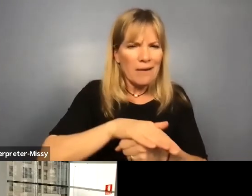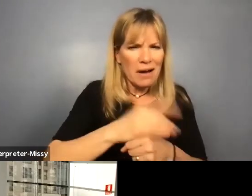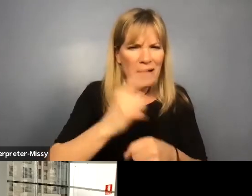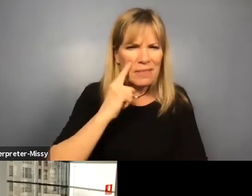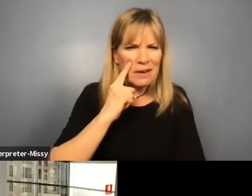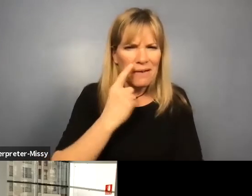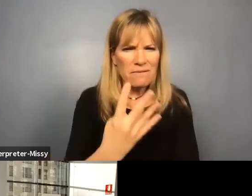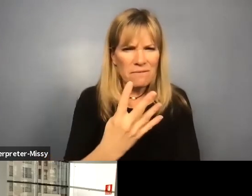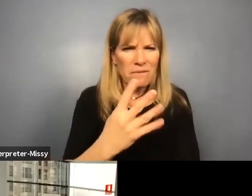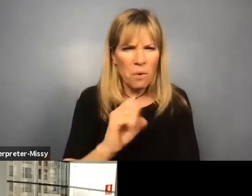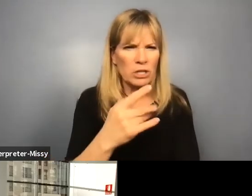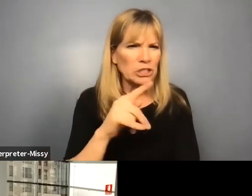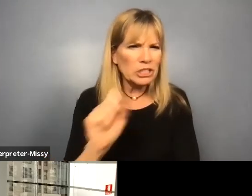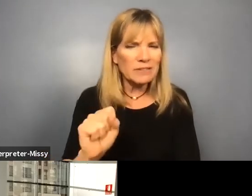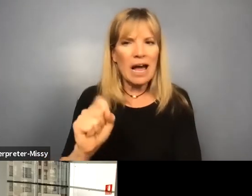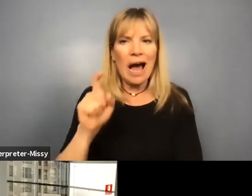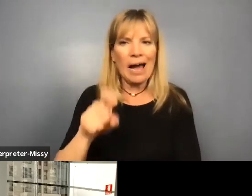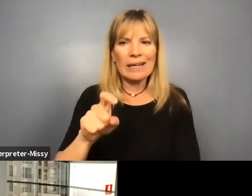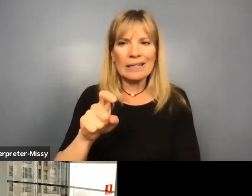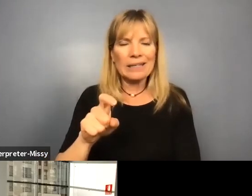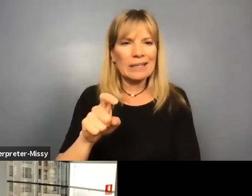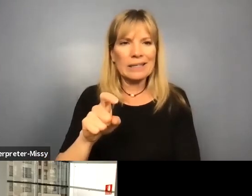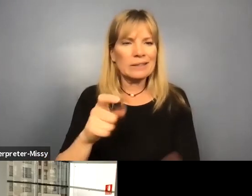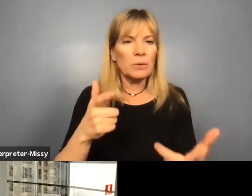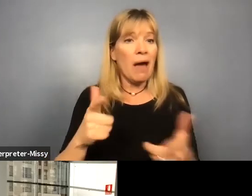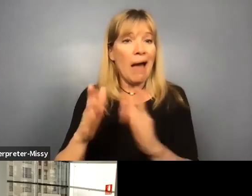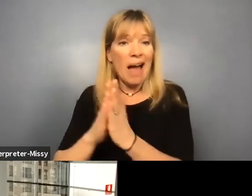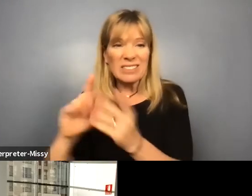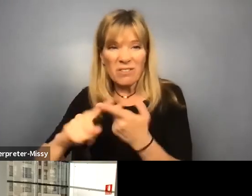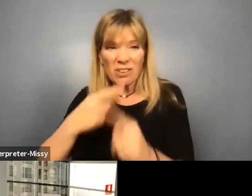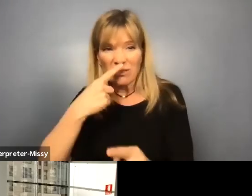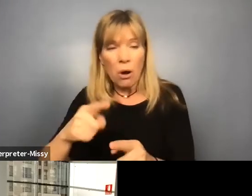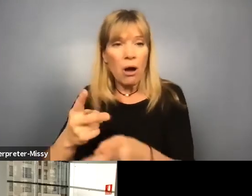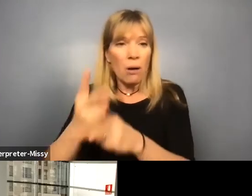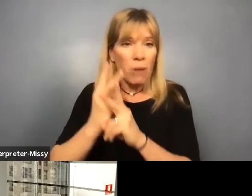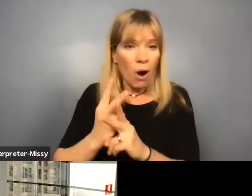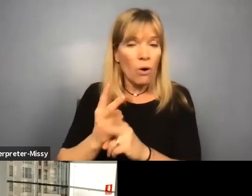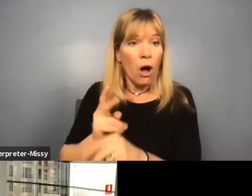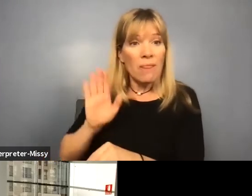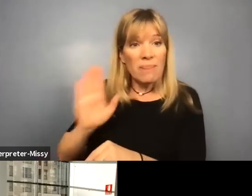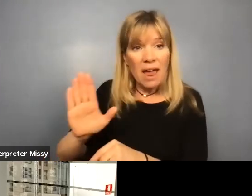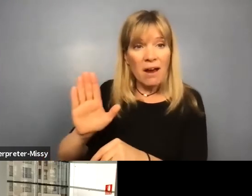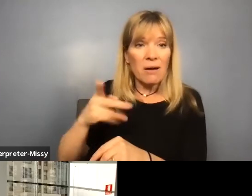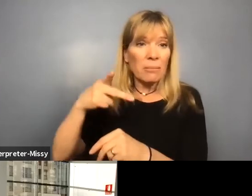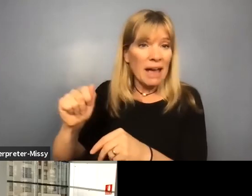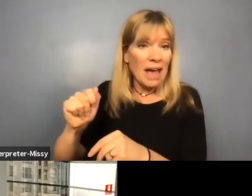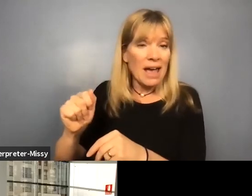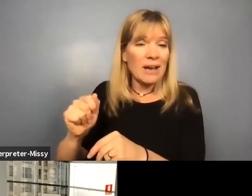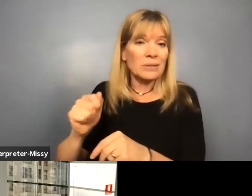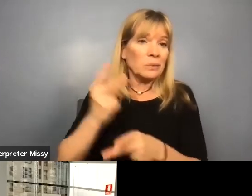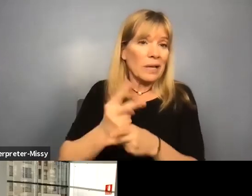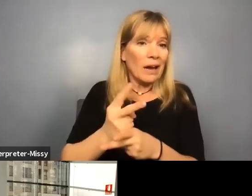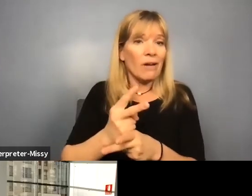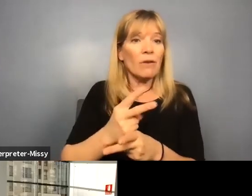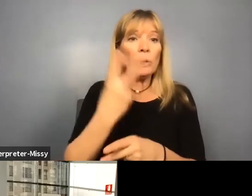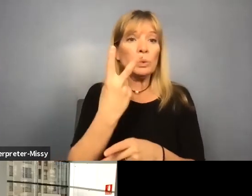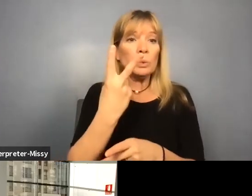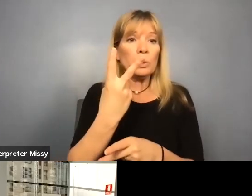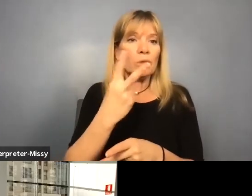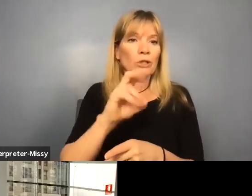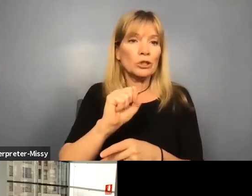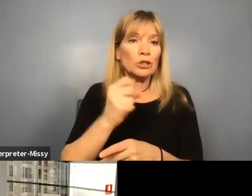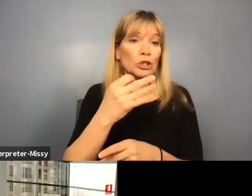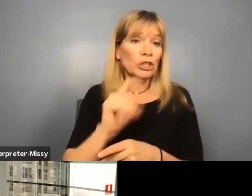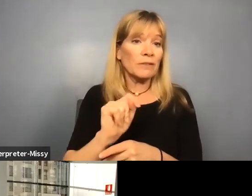four shifts. And I needed to ask a friend to borrow one of their aids to cover two shifts. So,